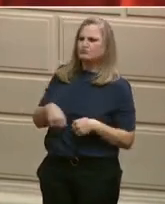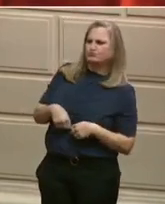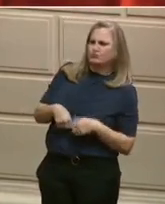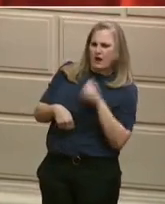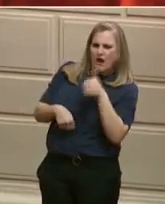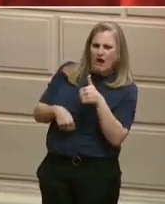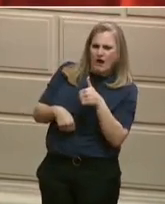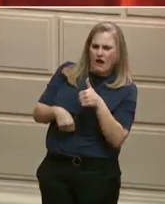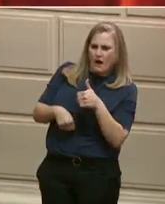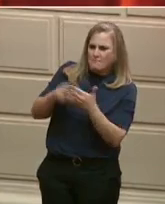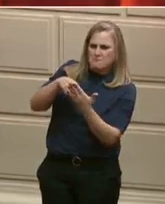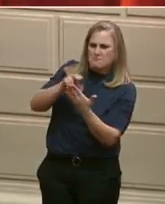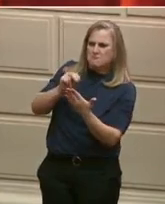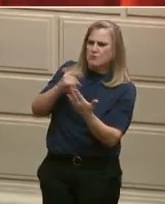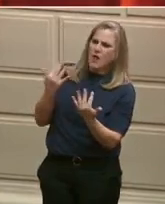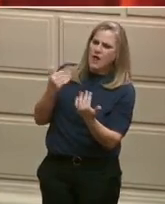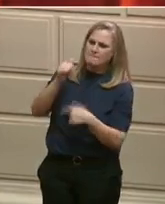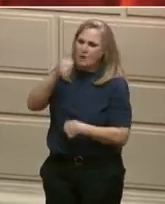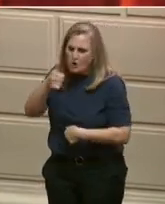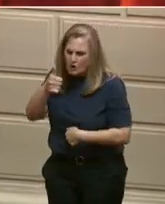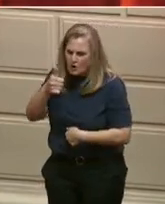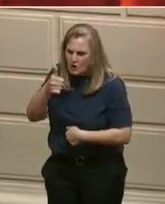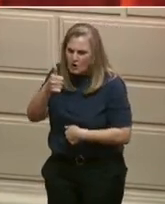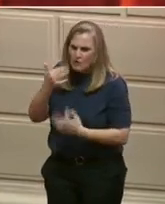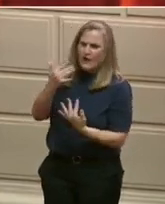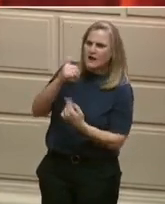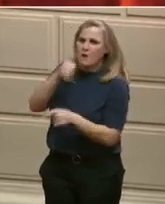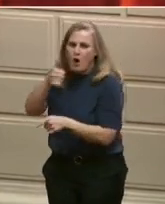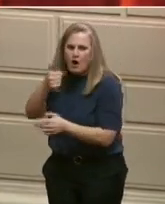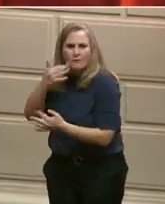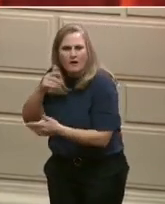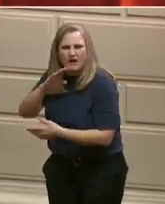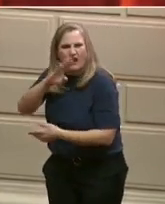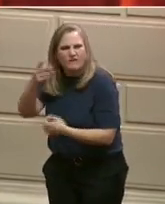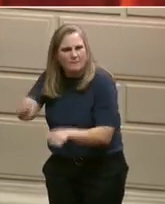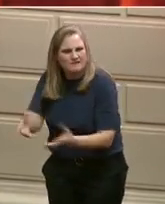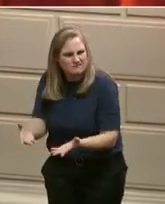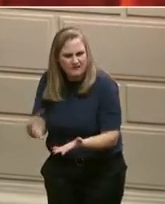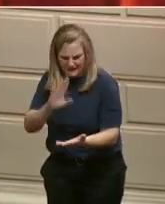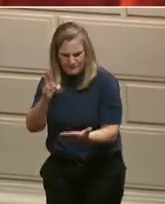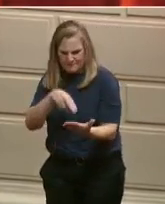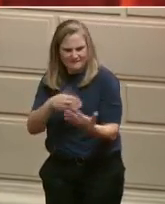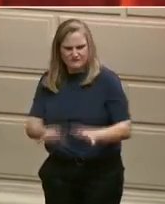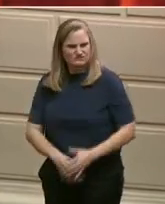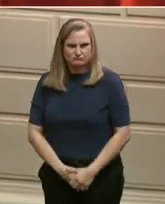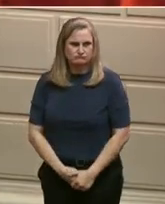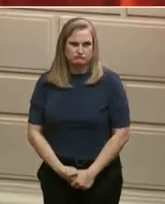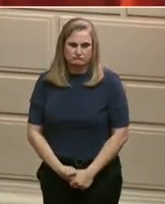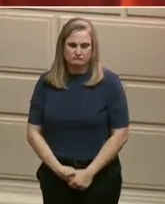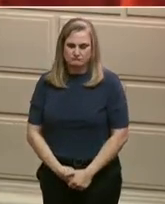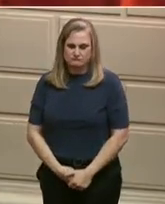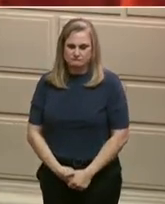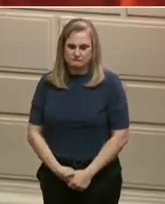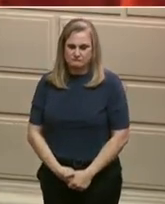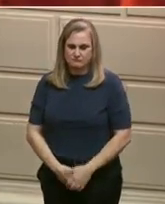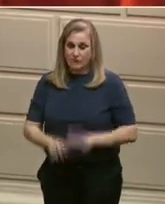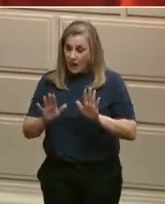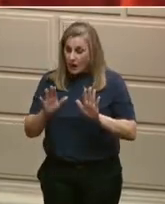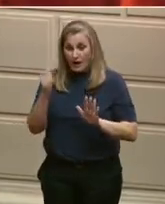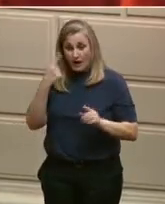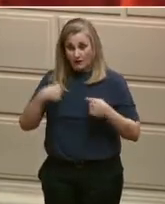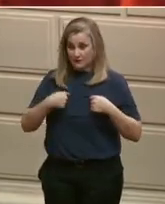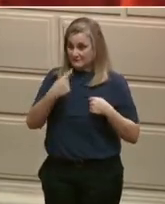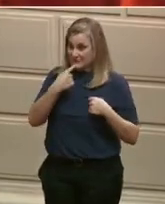Last year, I said, when it comes to improving Rhode Island's education system, we can't be like that painter.